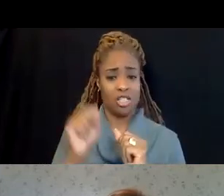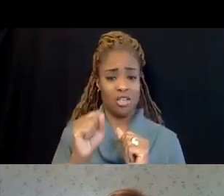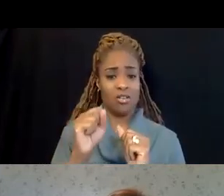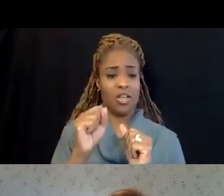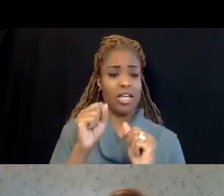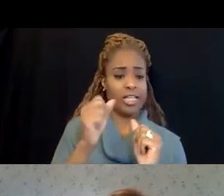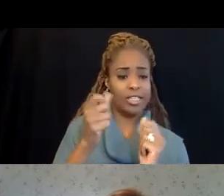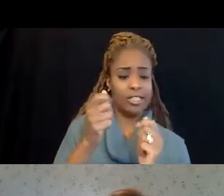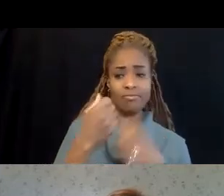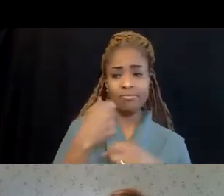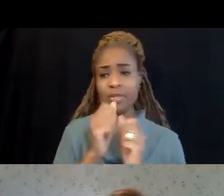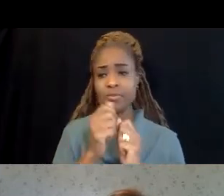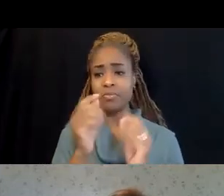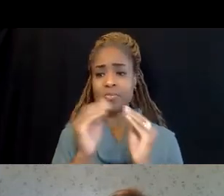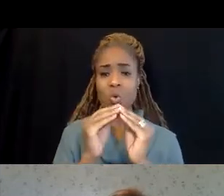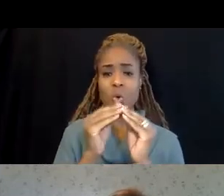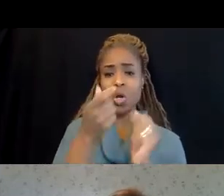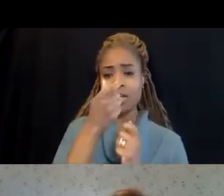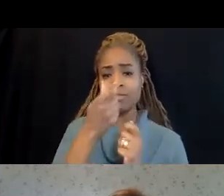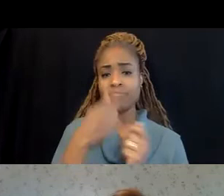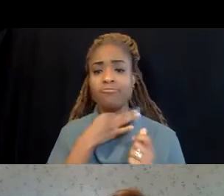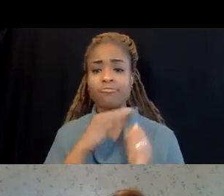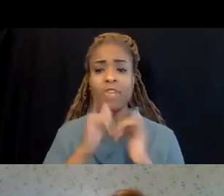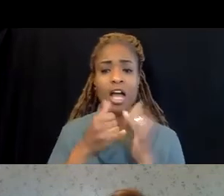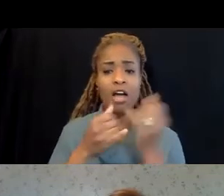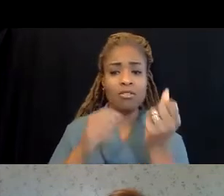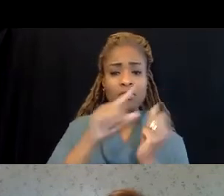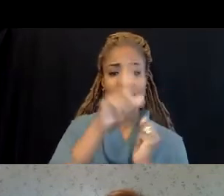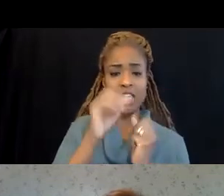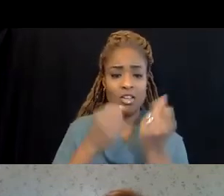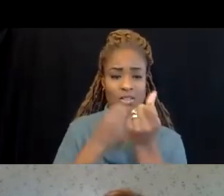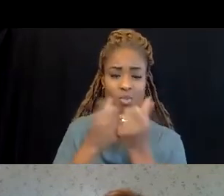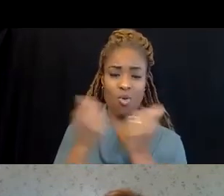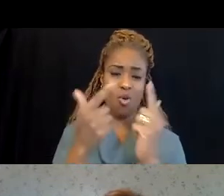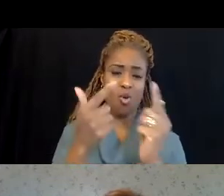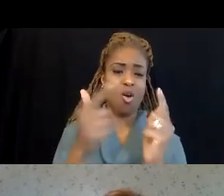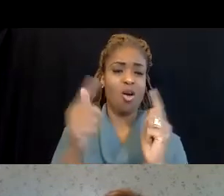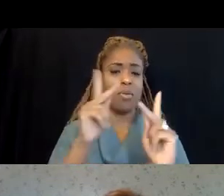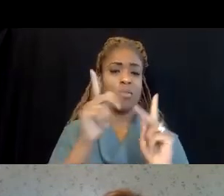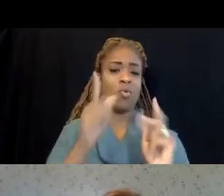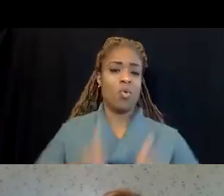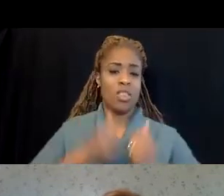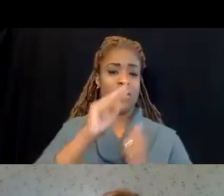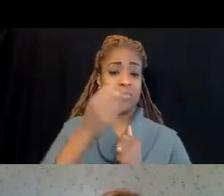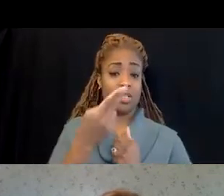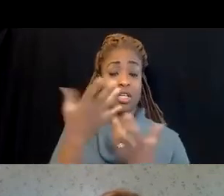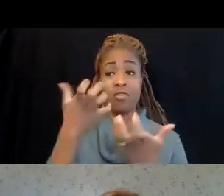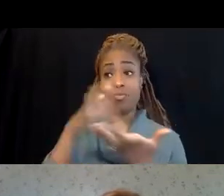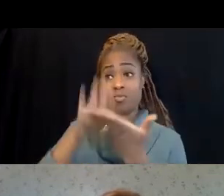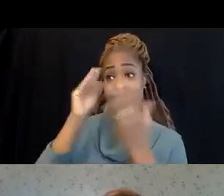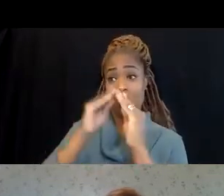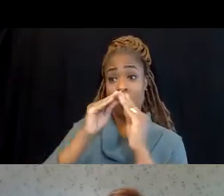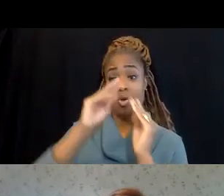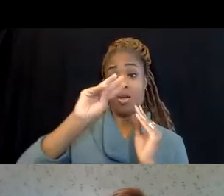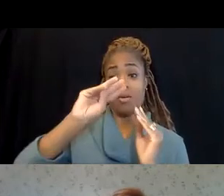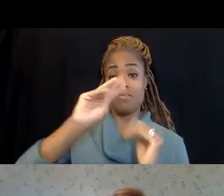ways LEO is supporting all Michiganders. If you'd like to learn more, please visit our website, michigan